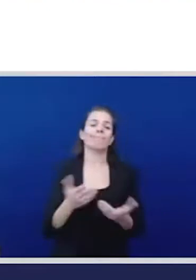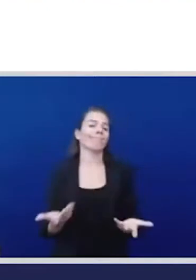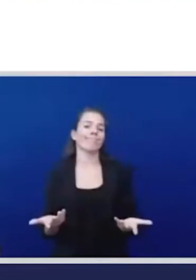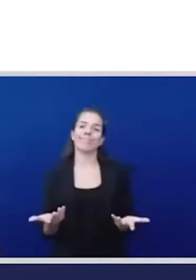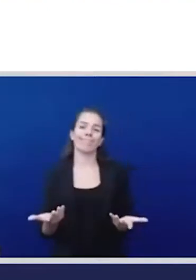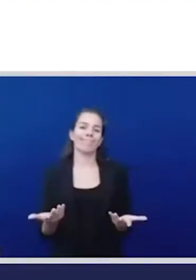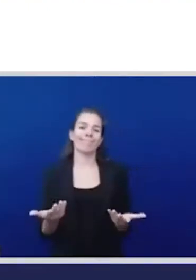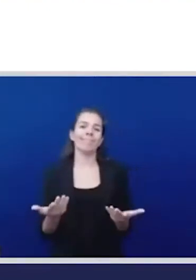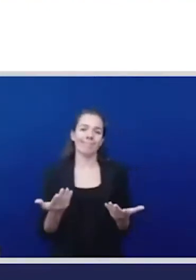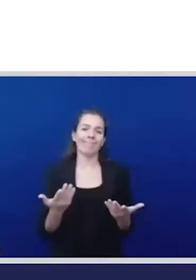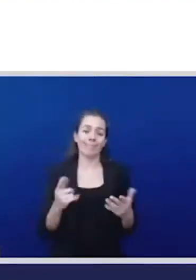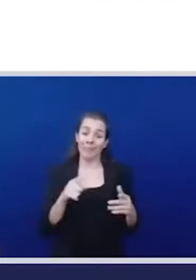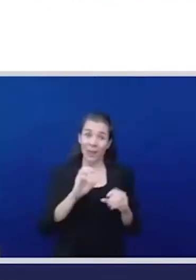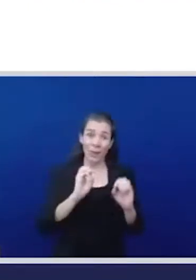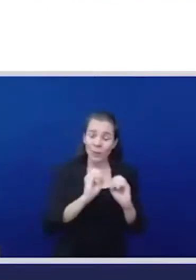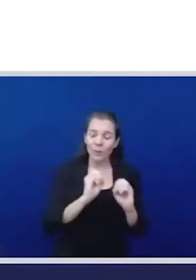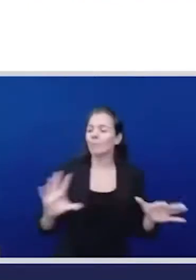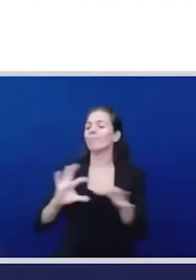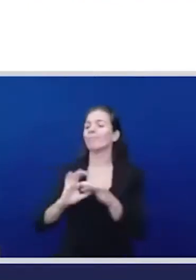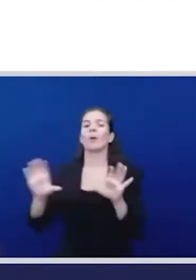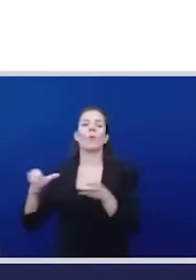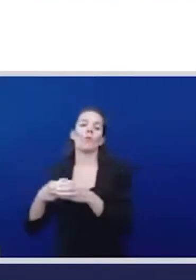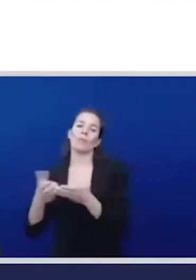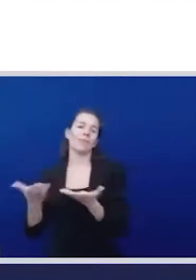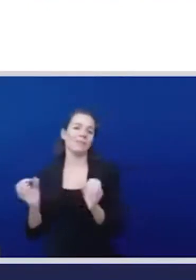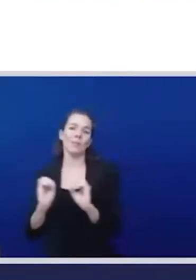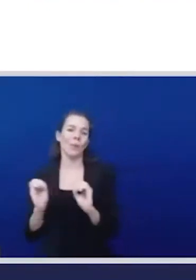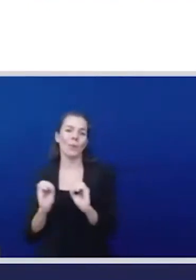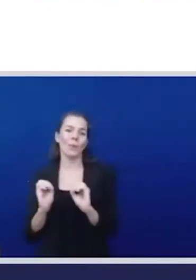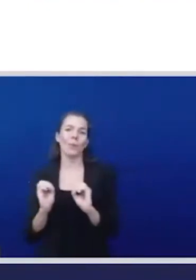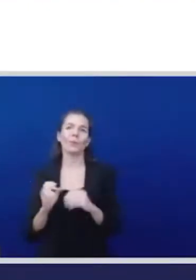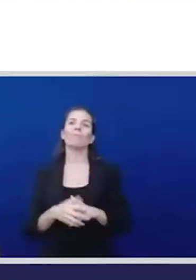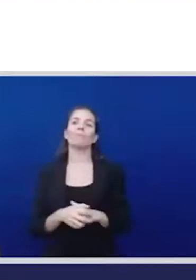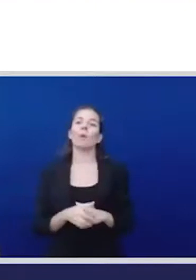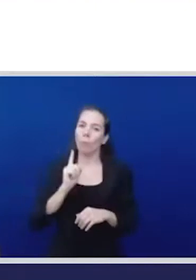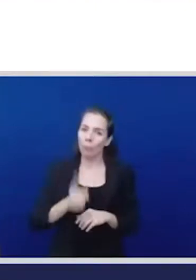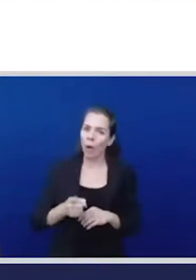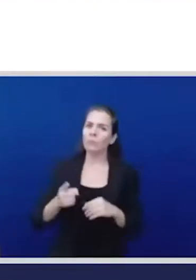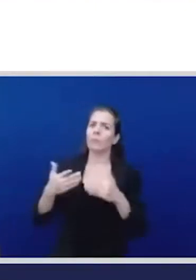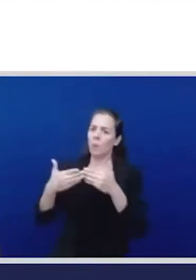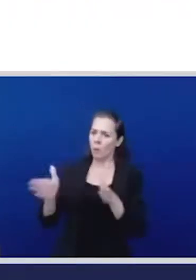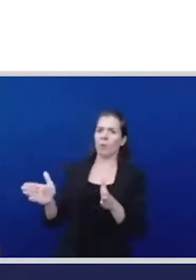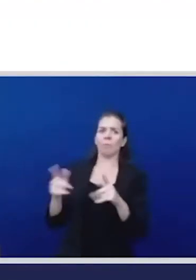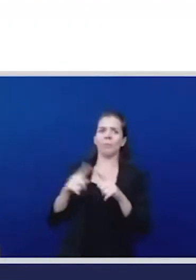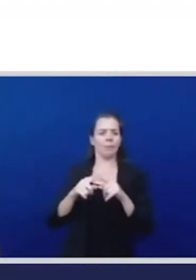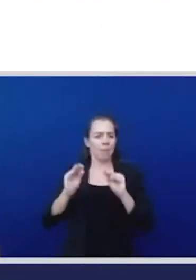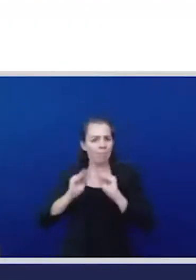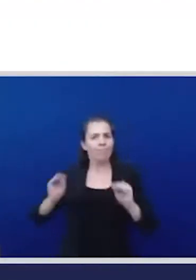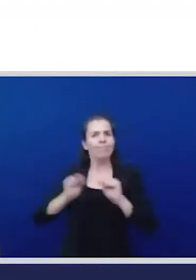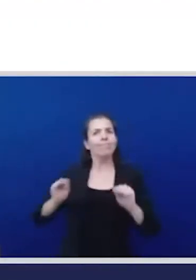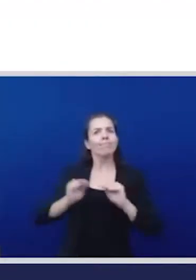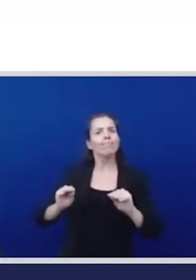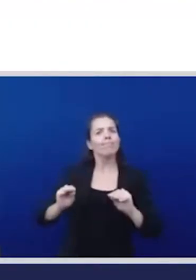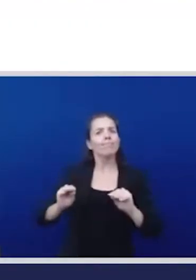state going to another particular state is something that it's not something that cannot be realized cannot be achieved but there needs to be a